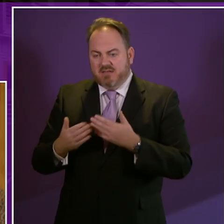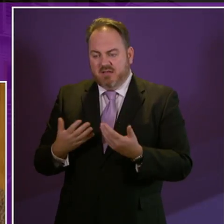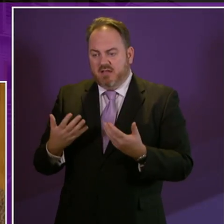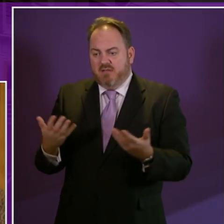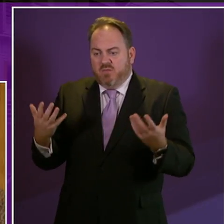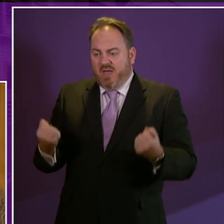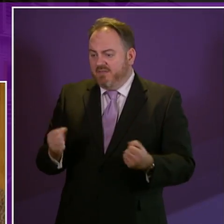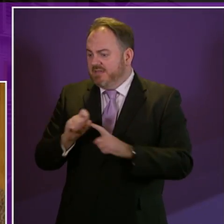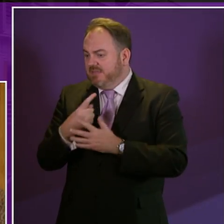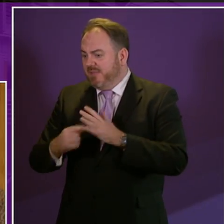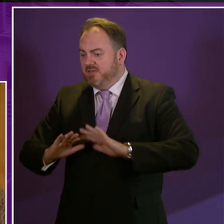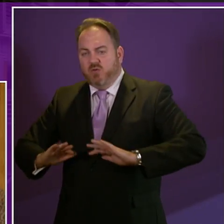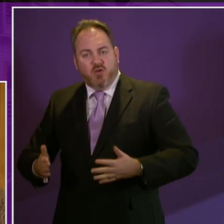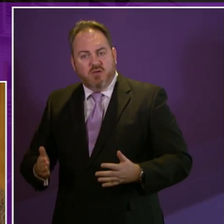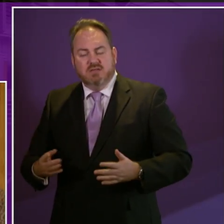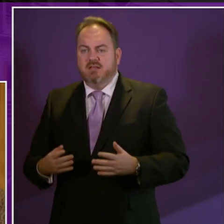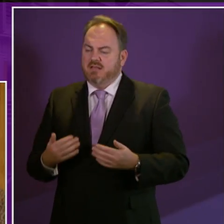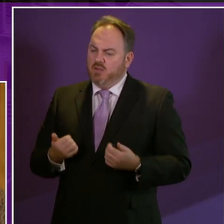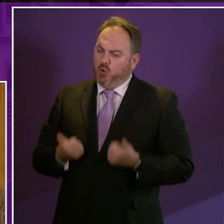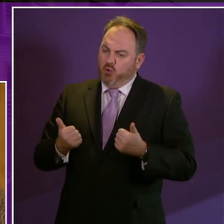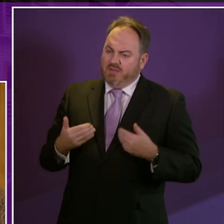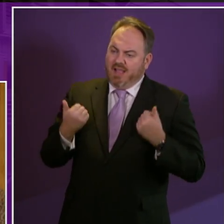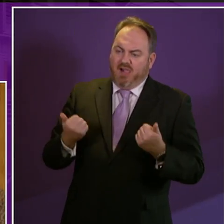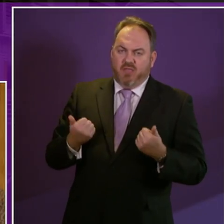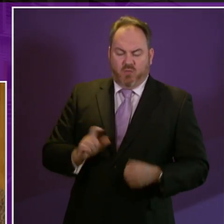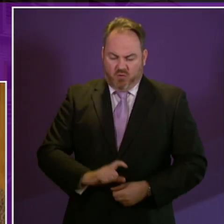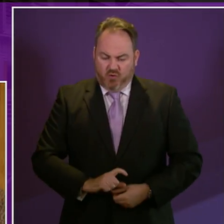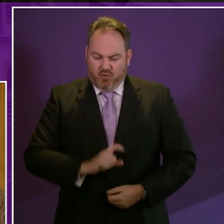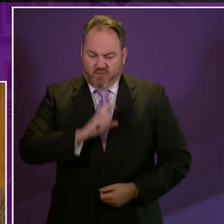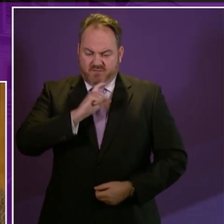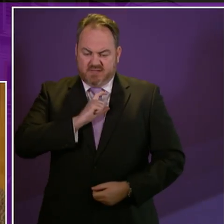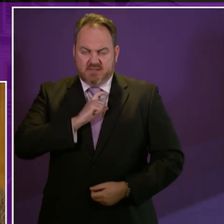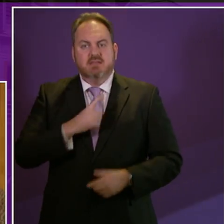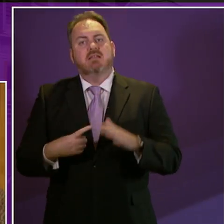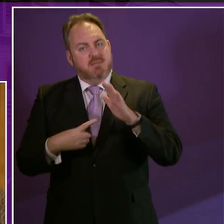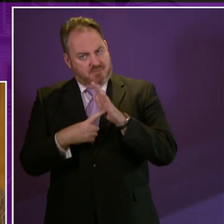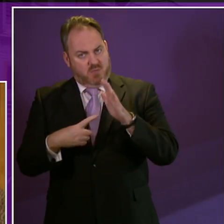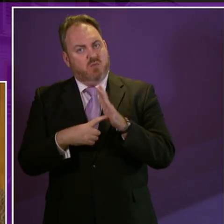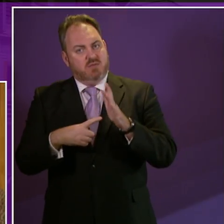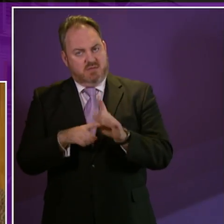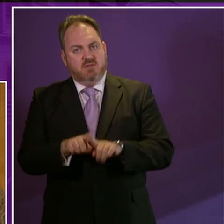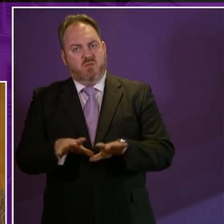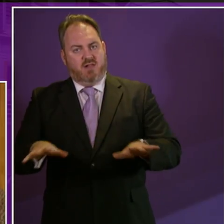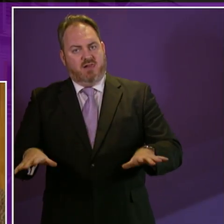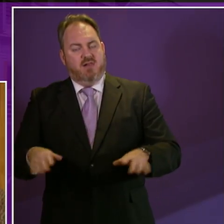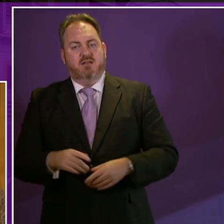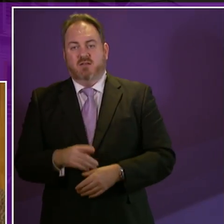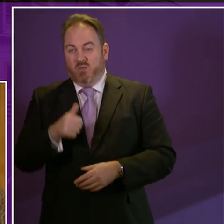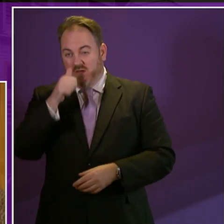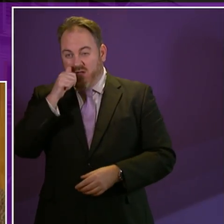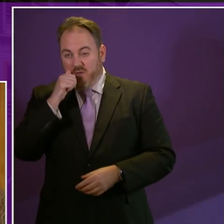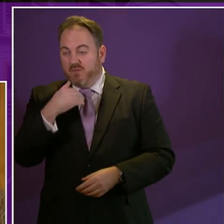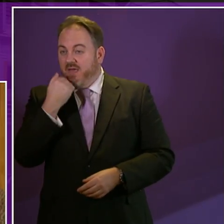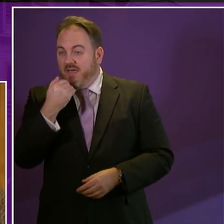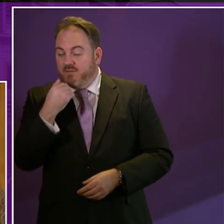with good health or at the very least having confidence that you are on the path in trying to achieve this with one in four